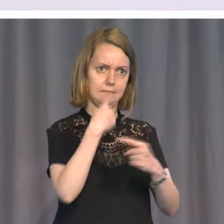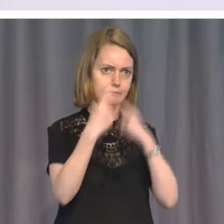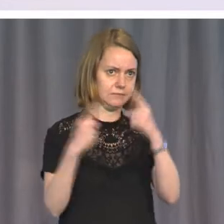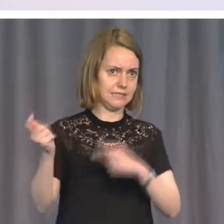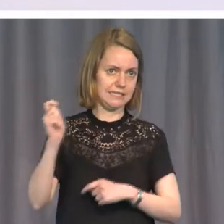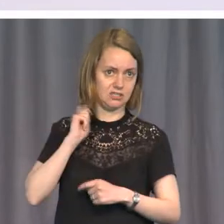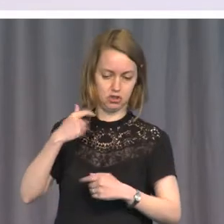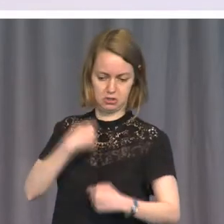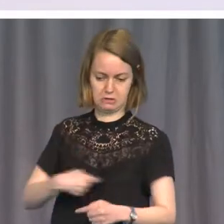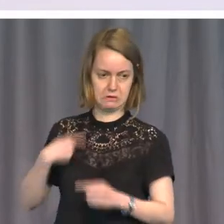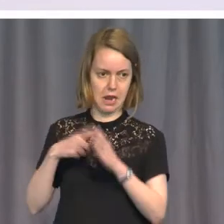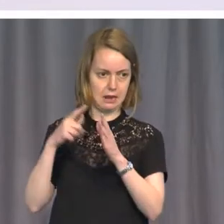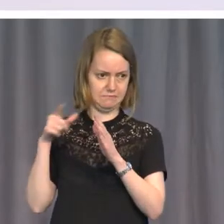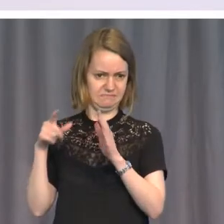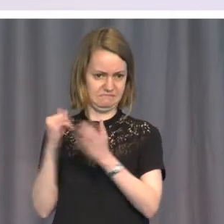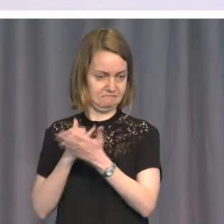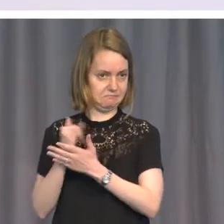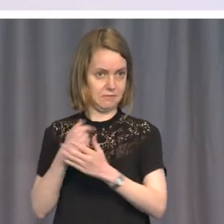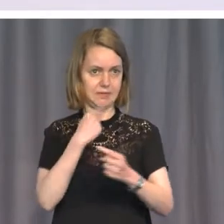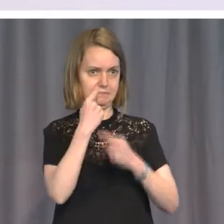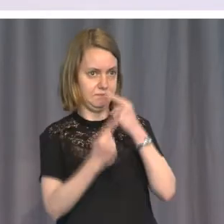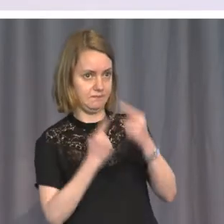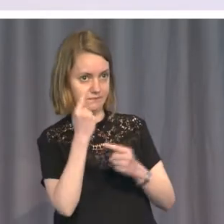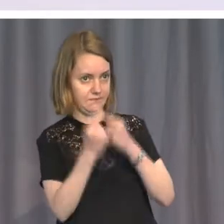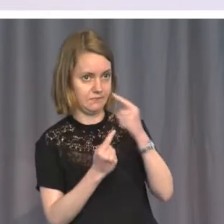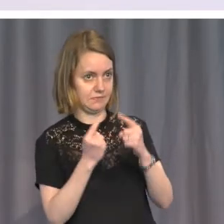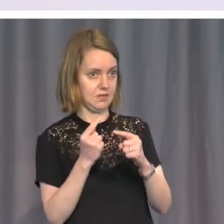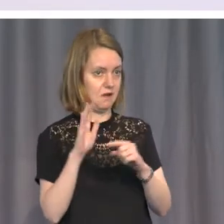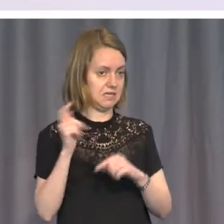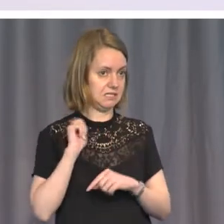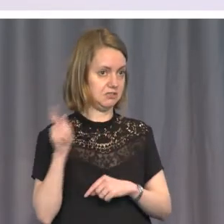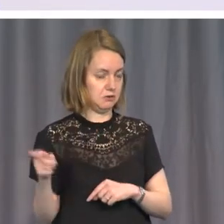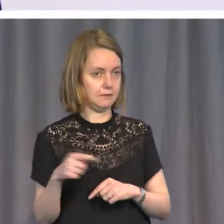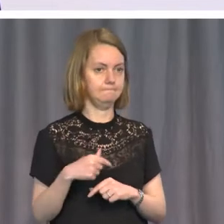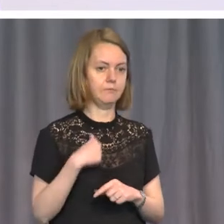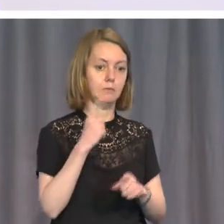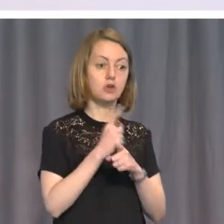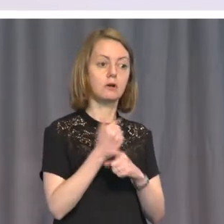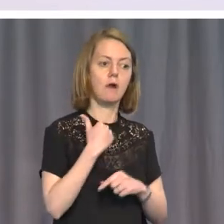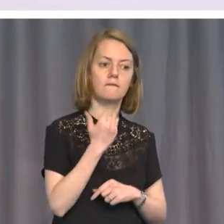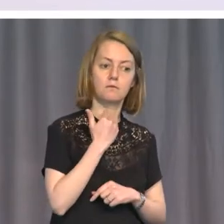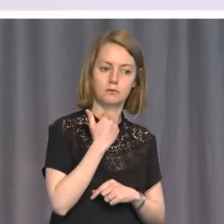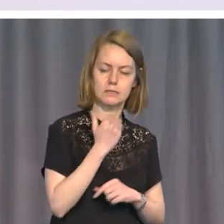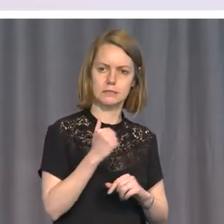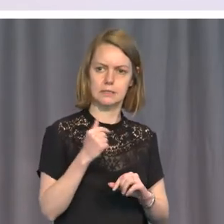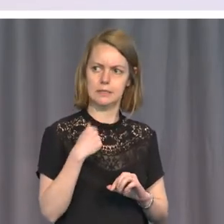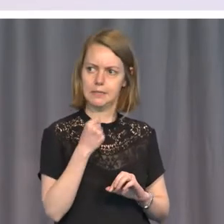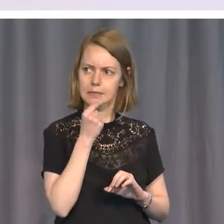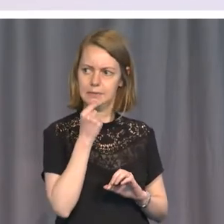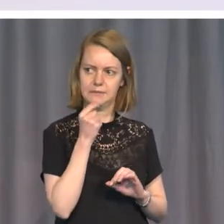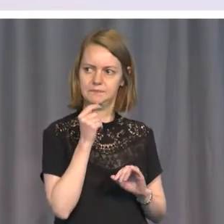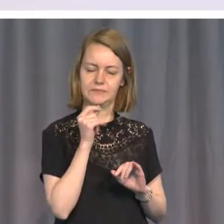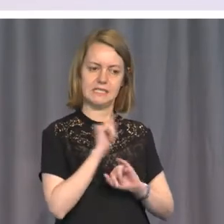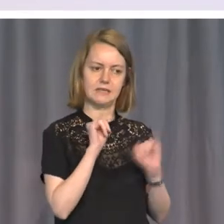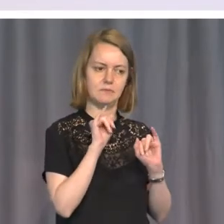a high court judge, what the case was all about. And I spoke with, pronounced, you know, those irritable